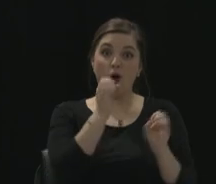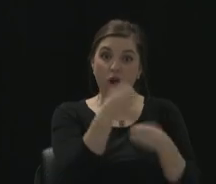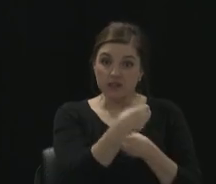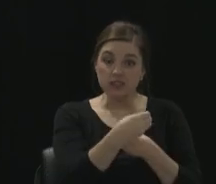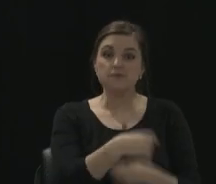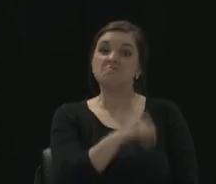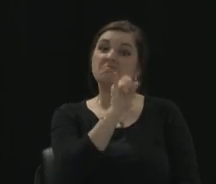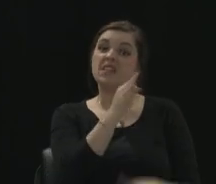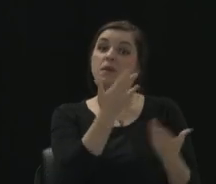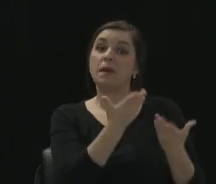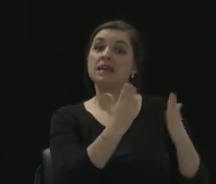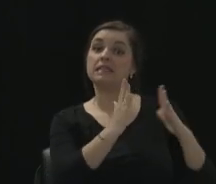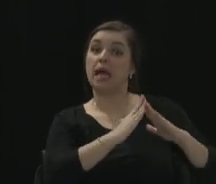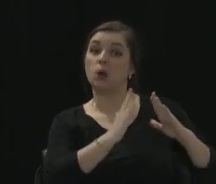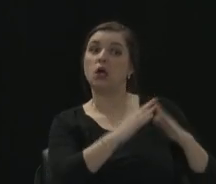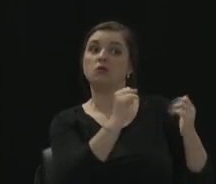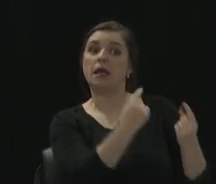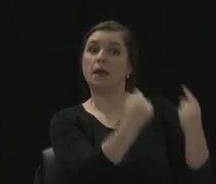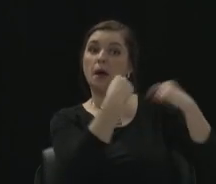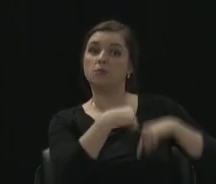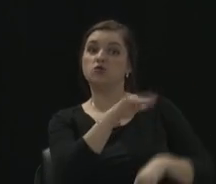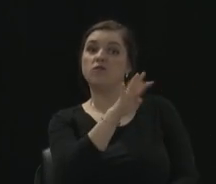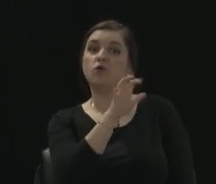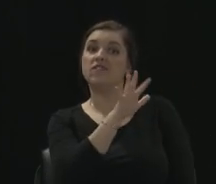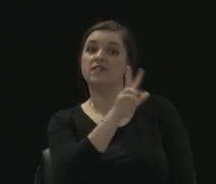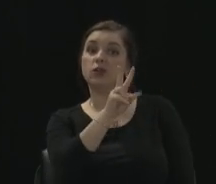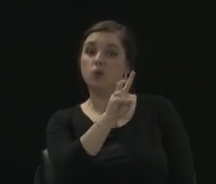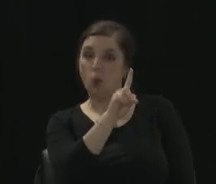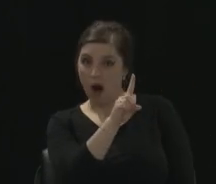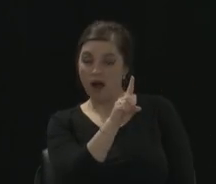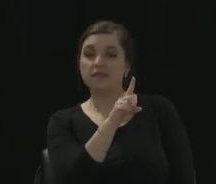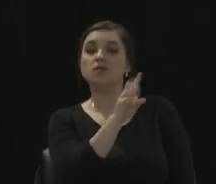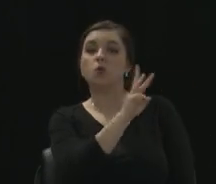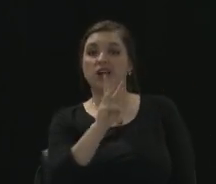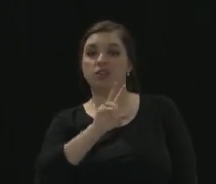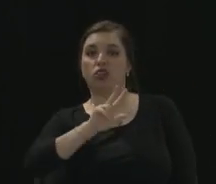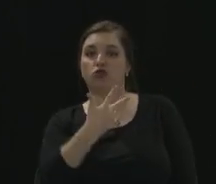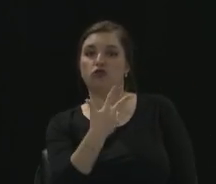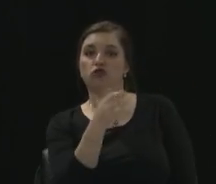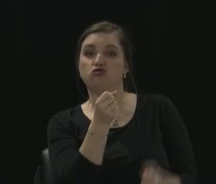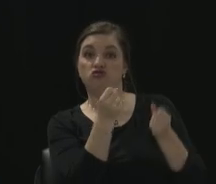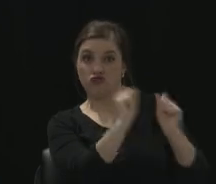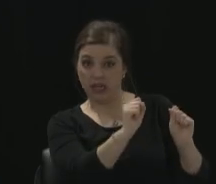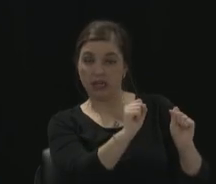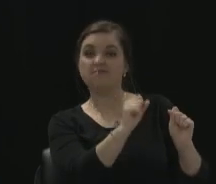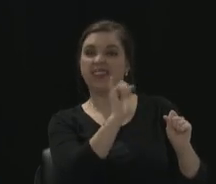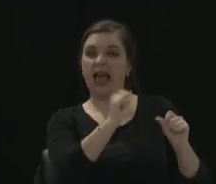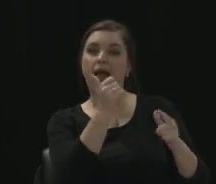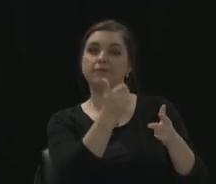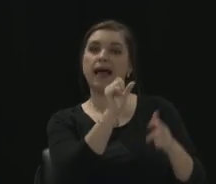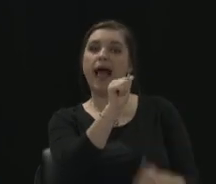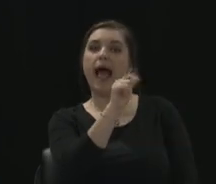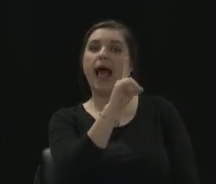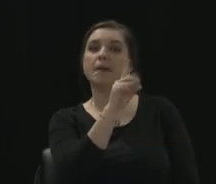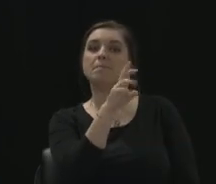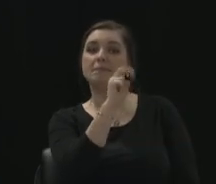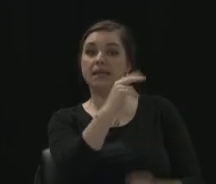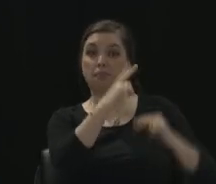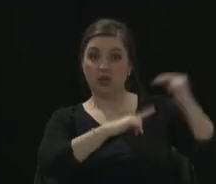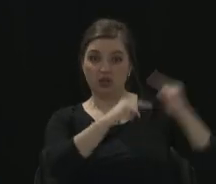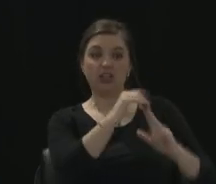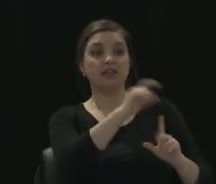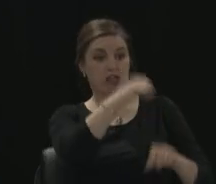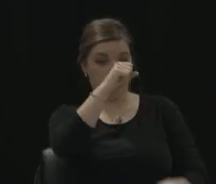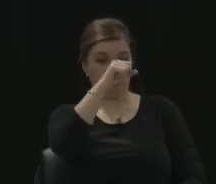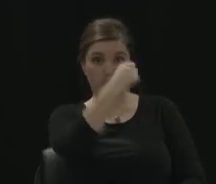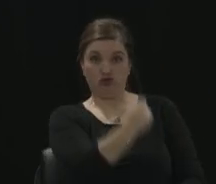to the administration building, 451 West 3rd Street. And you're able to drop it right off at my office, and we'll take care of it